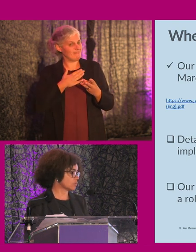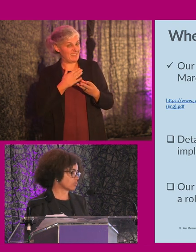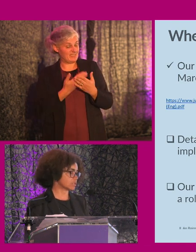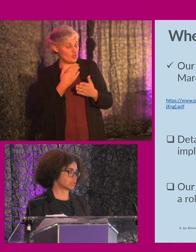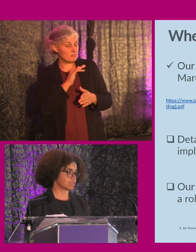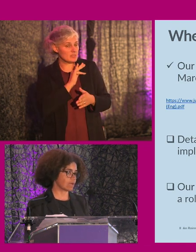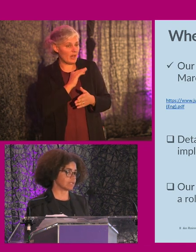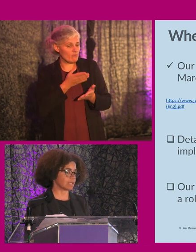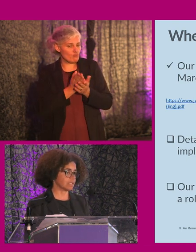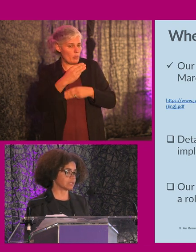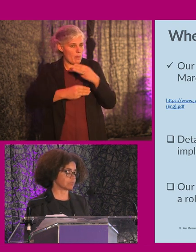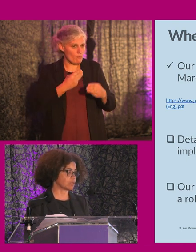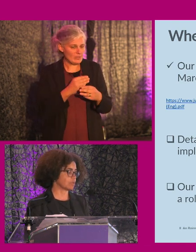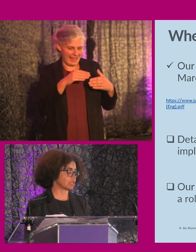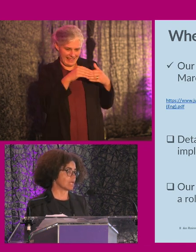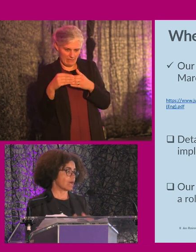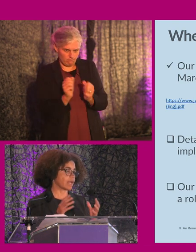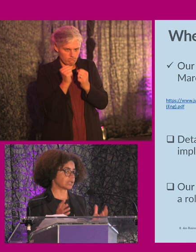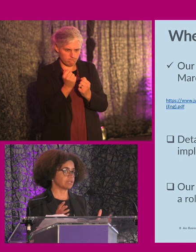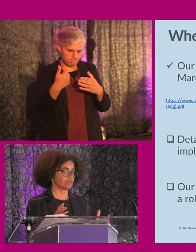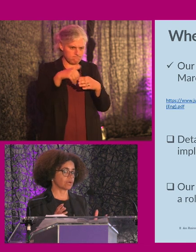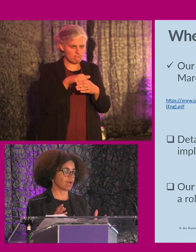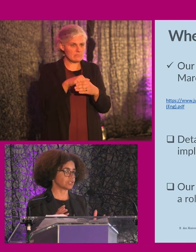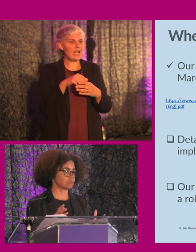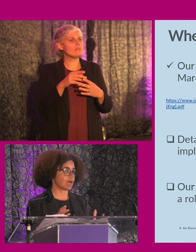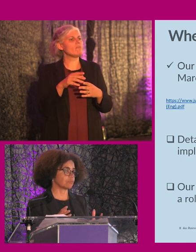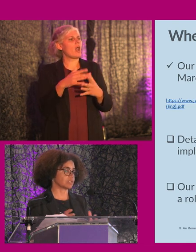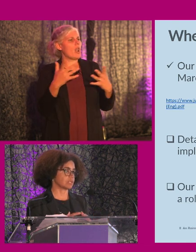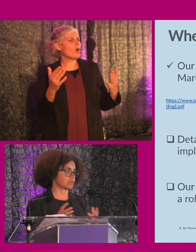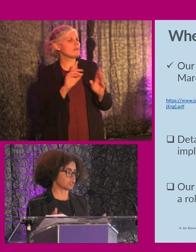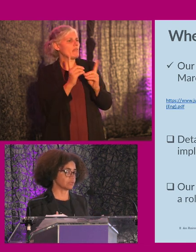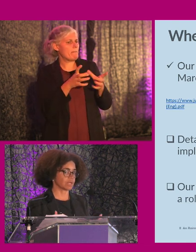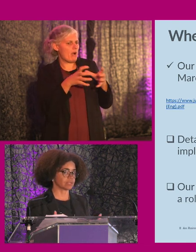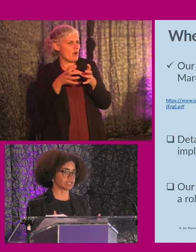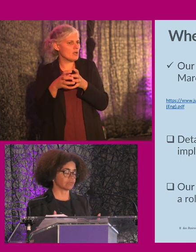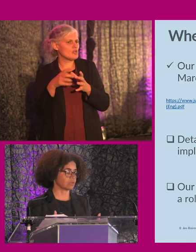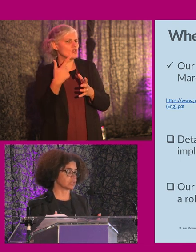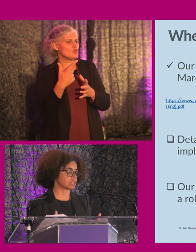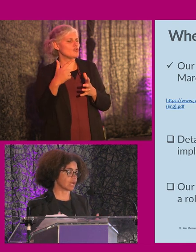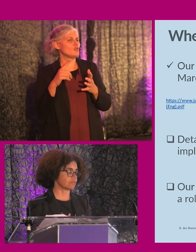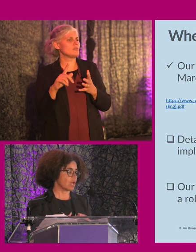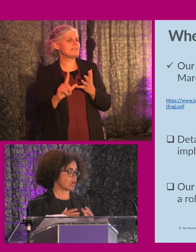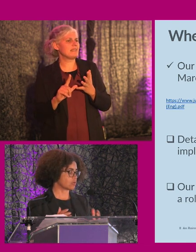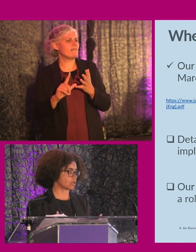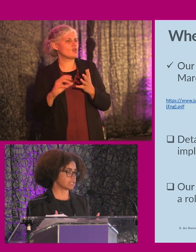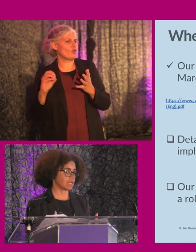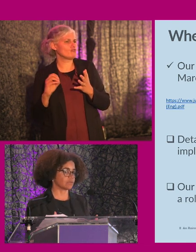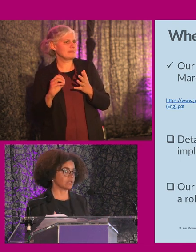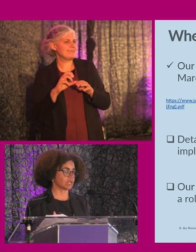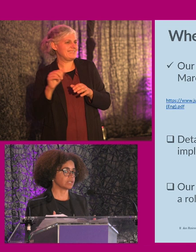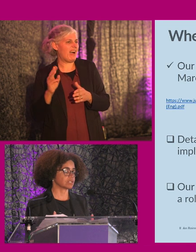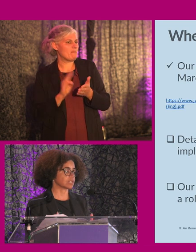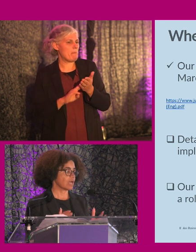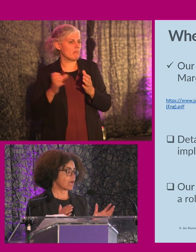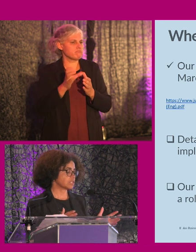through the process was having that leadership commitment. And actually for a large department, there's over 2,700 staff across 11